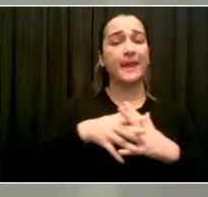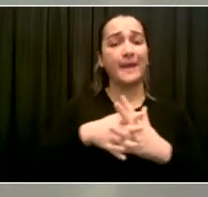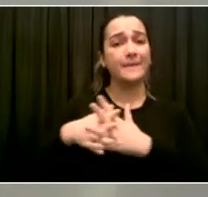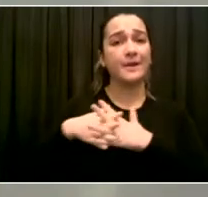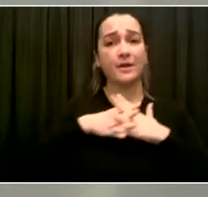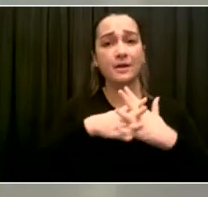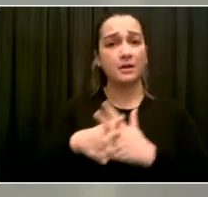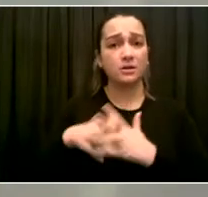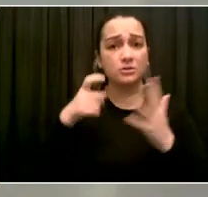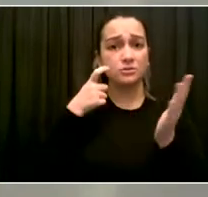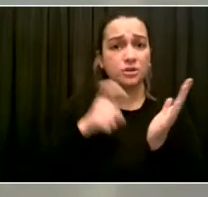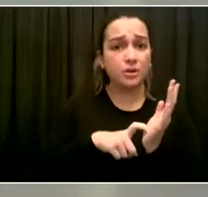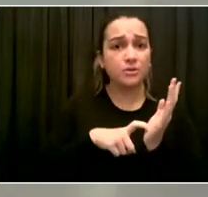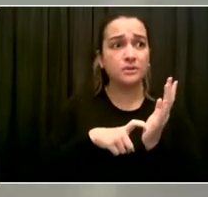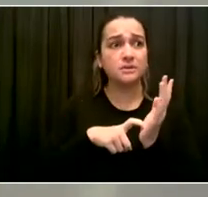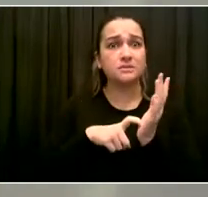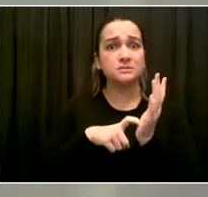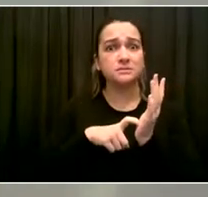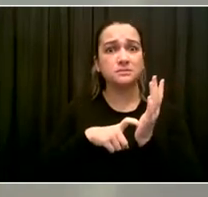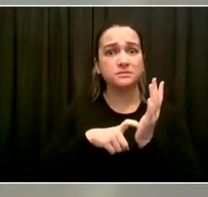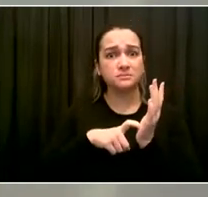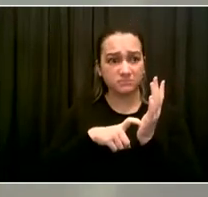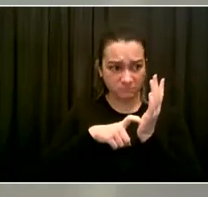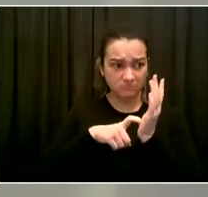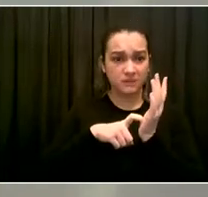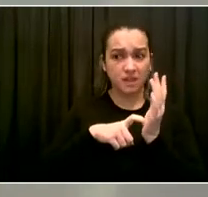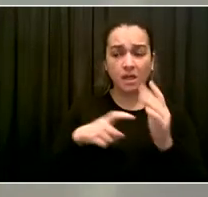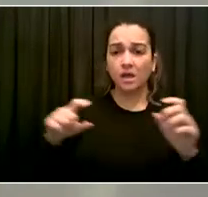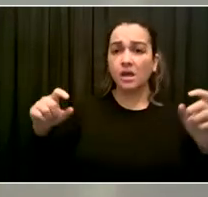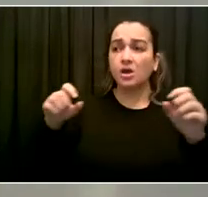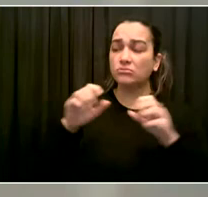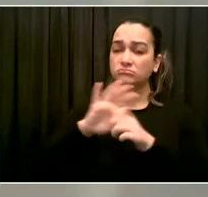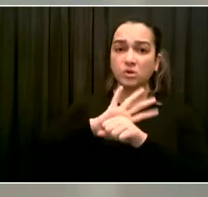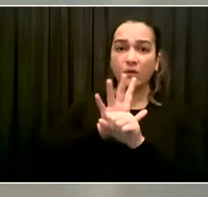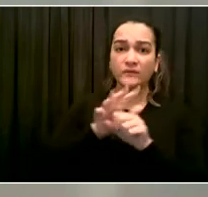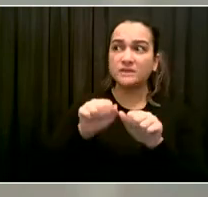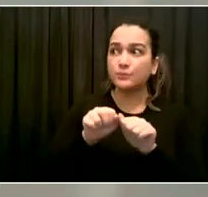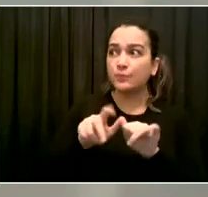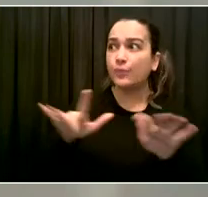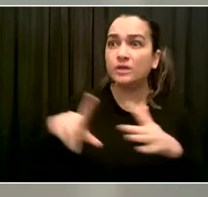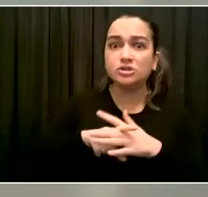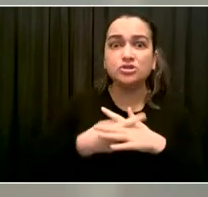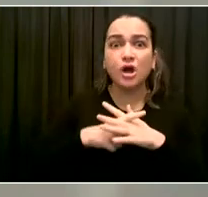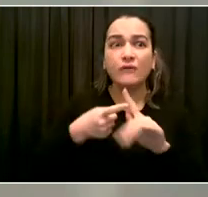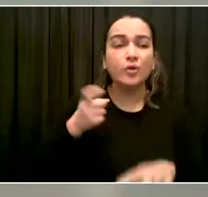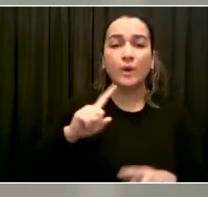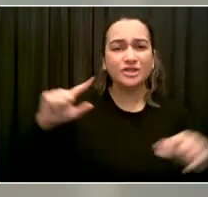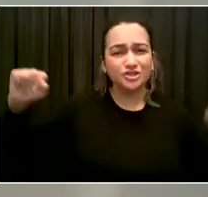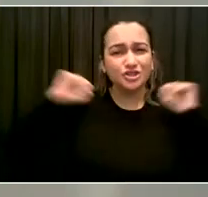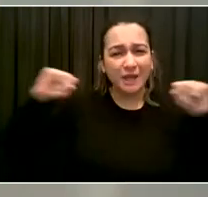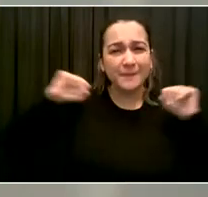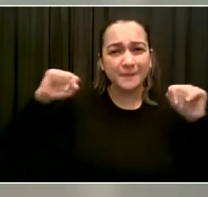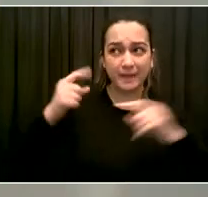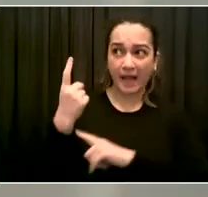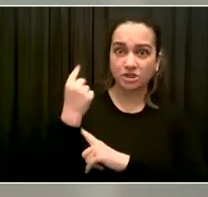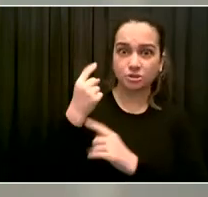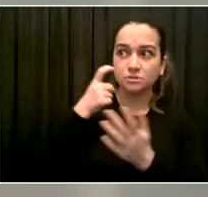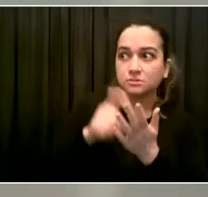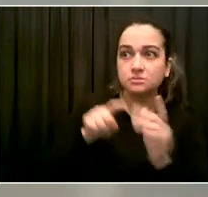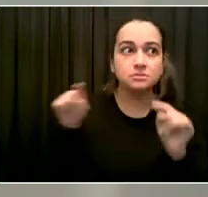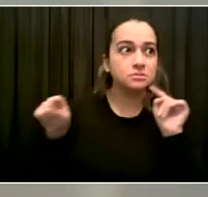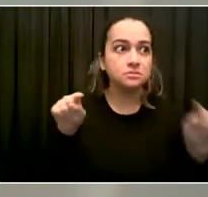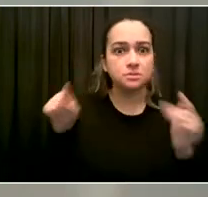can involve a large number of people in the same place together. And so this is an area where people need to be extremely careful because we have very clear evidence